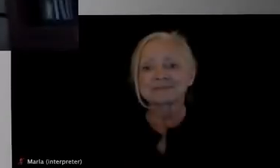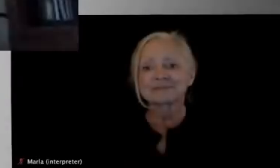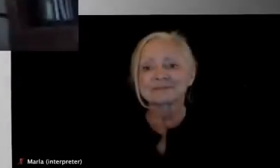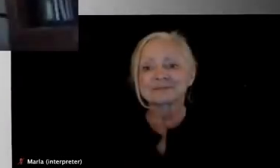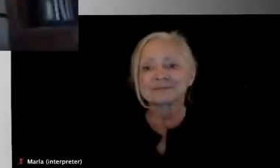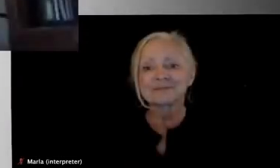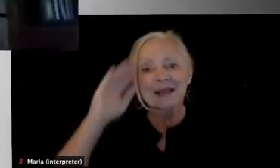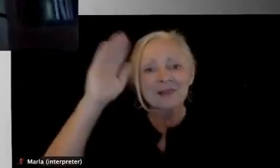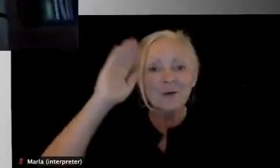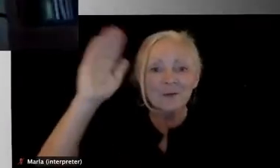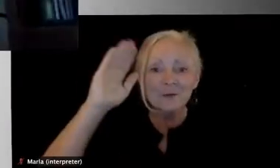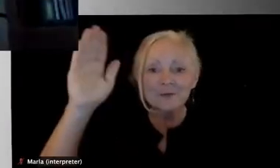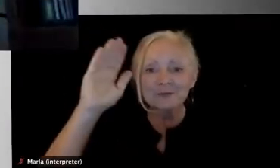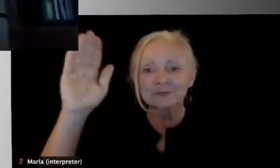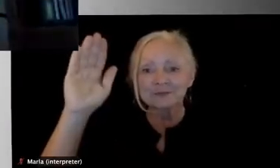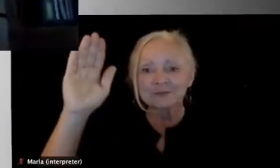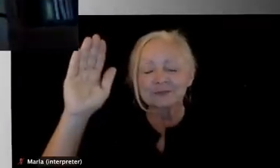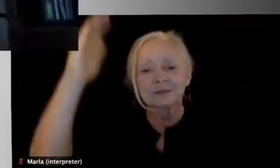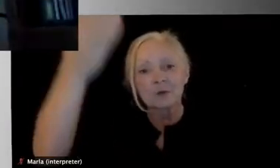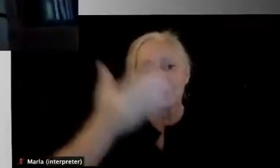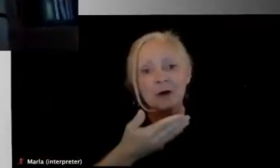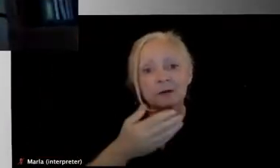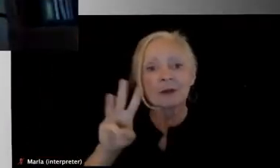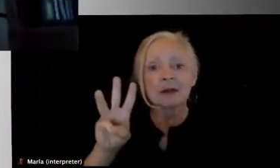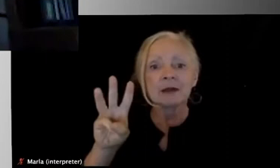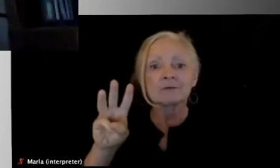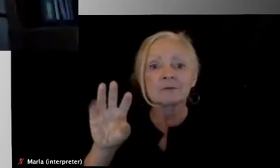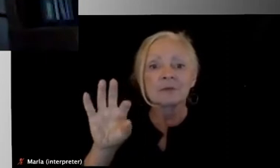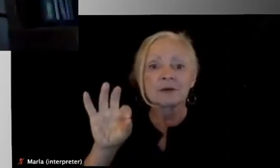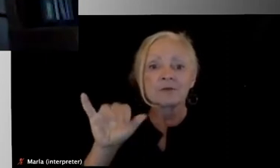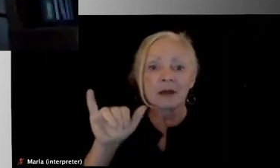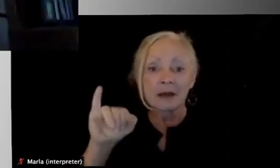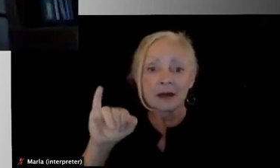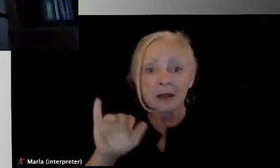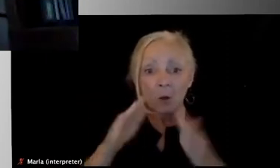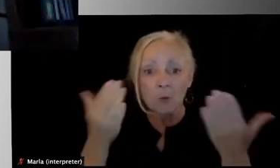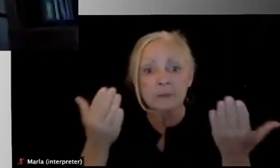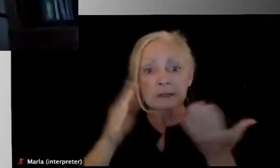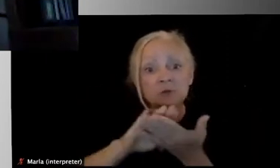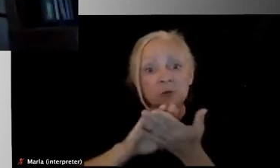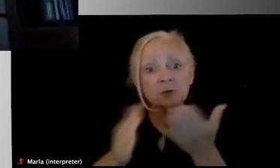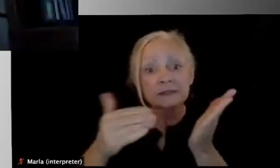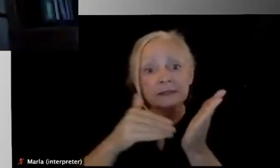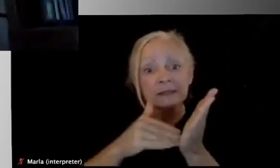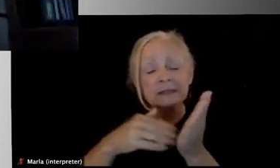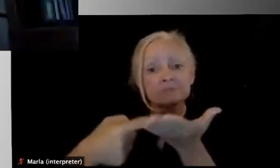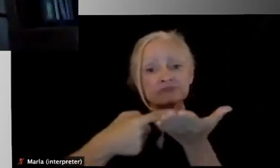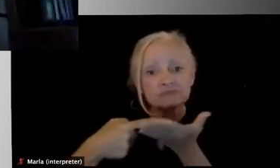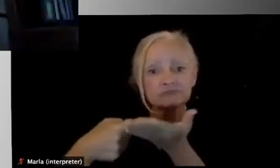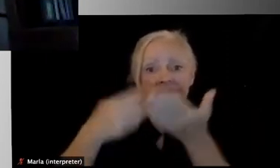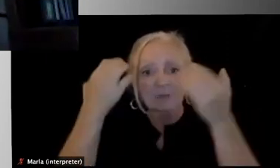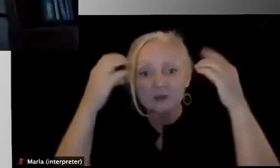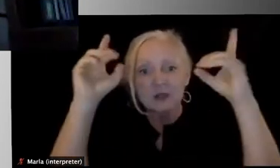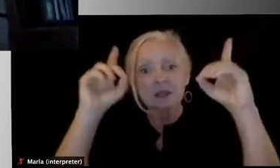All right, hello. So welcome to WFY's Reopening Schools. This is a conversation about education and it's part of